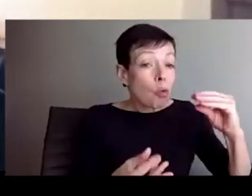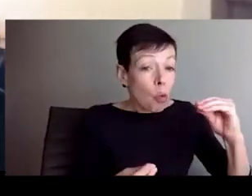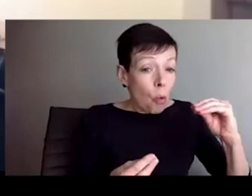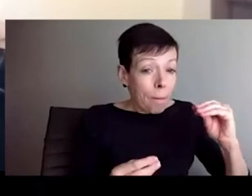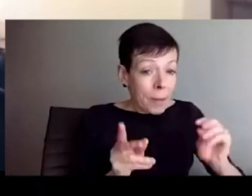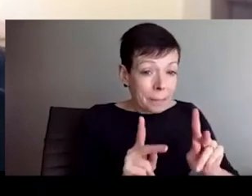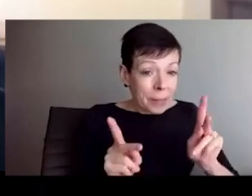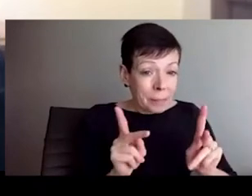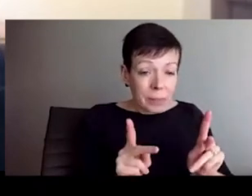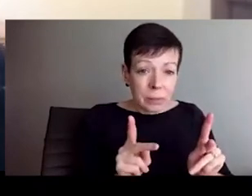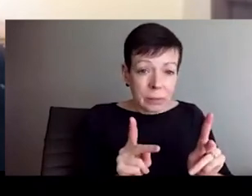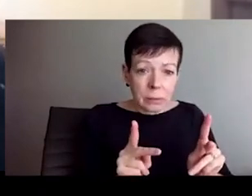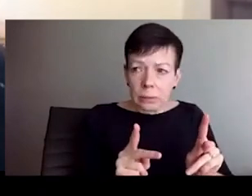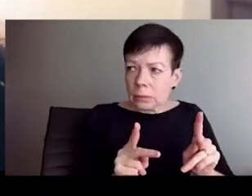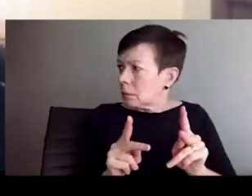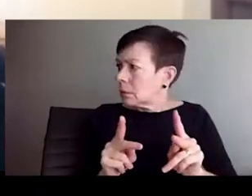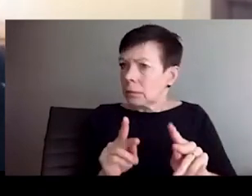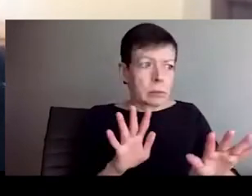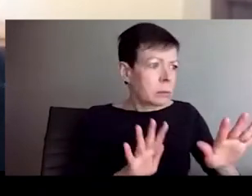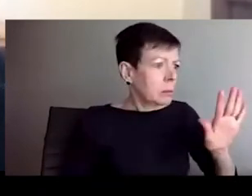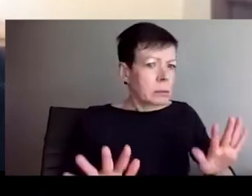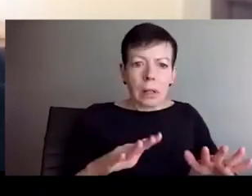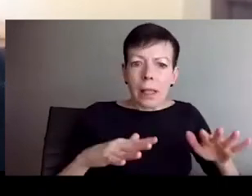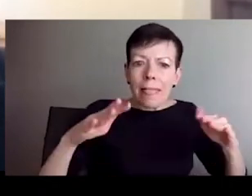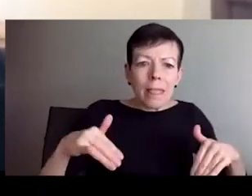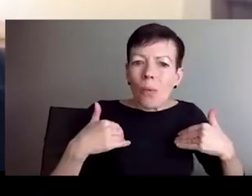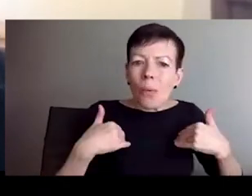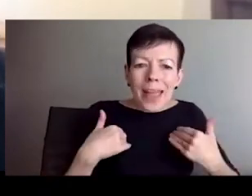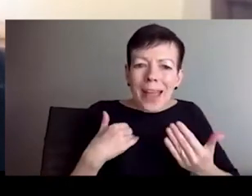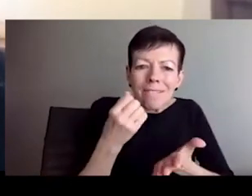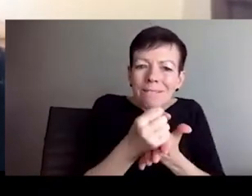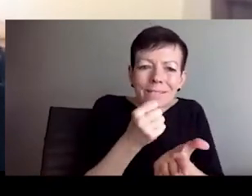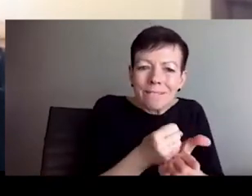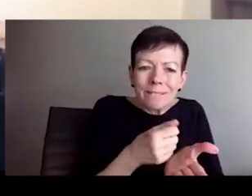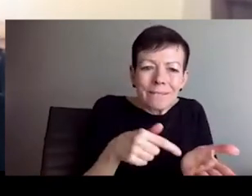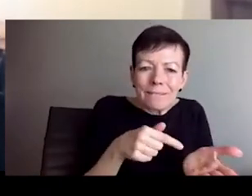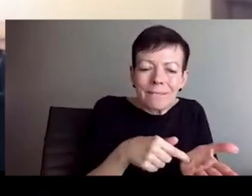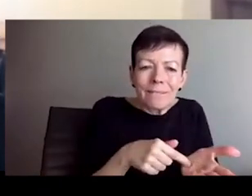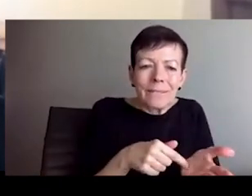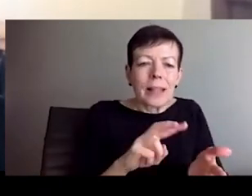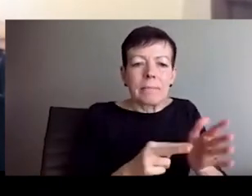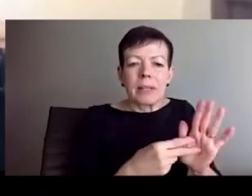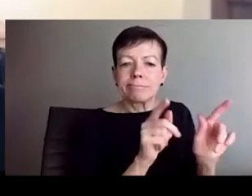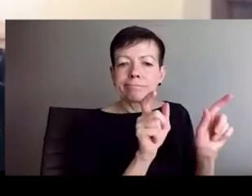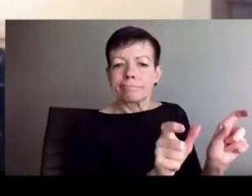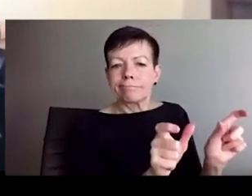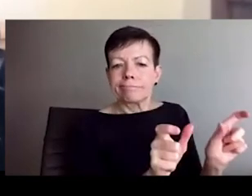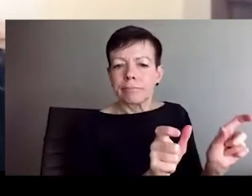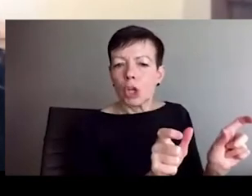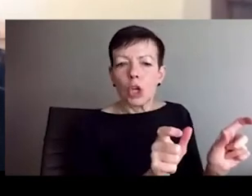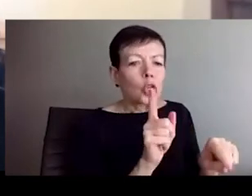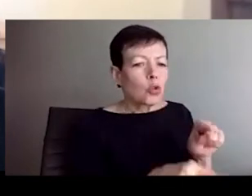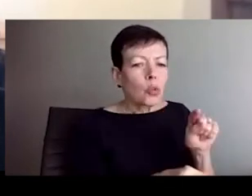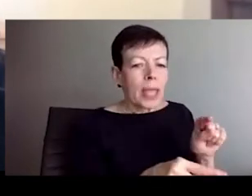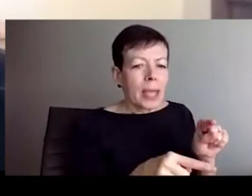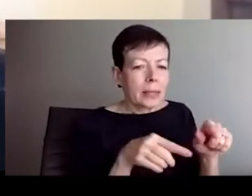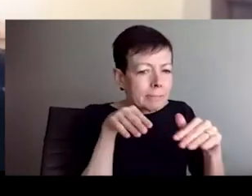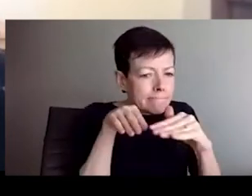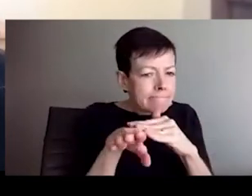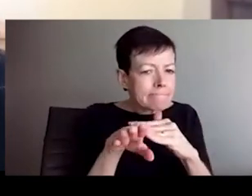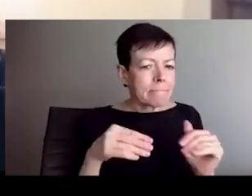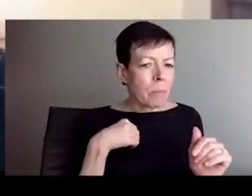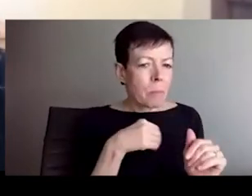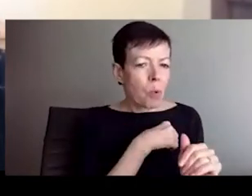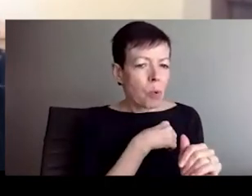animus per se, but rather thinking about how race is operating at a structural level and how groups are differently